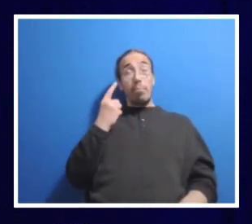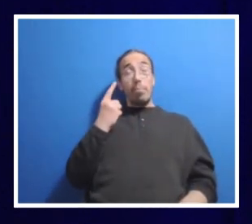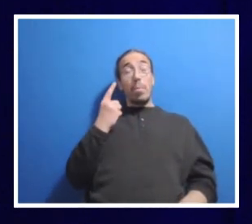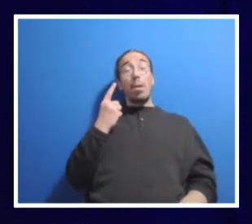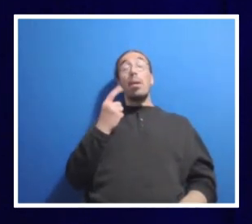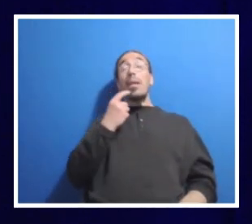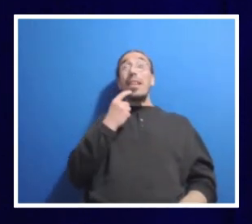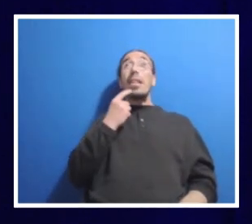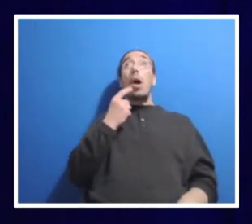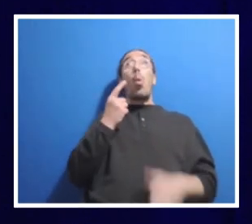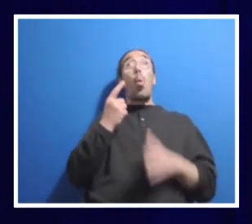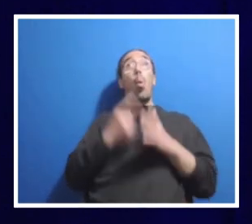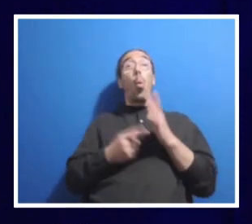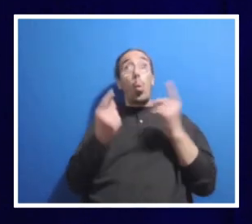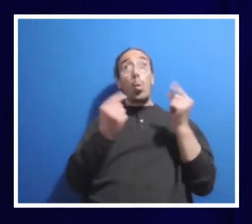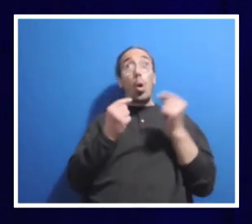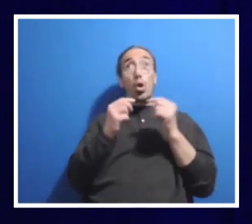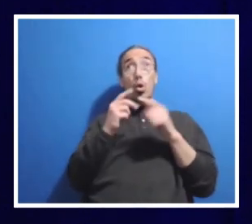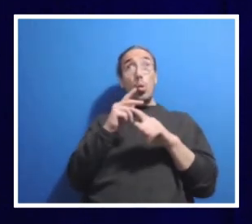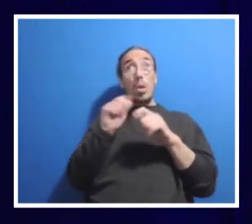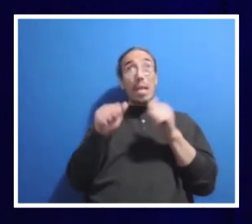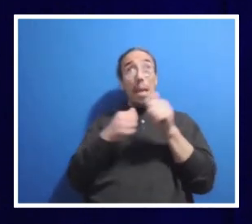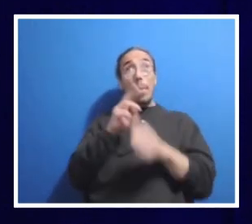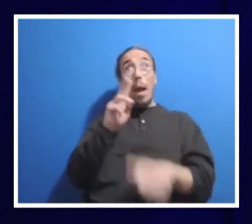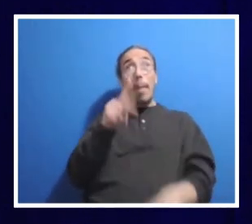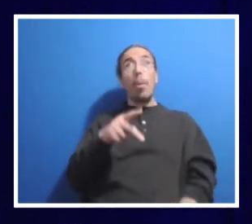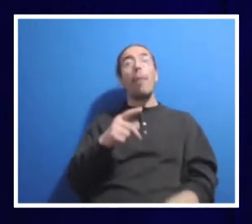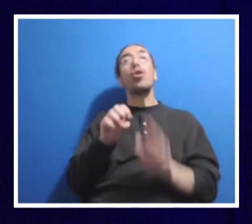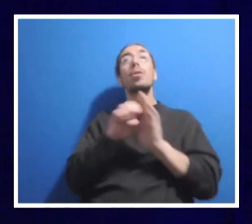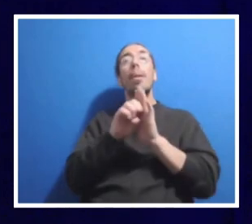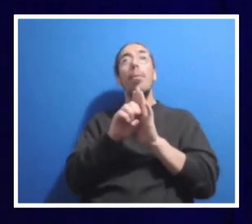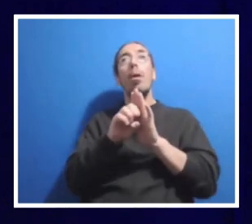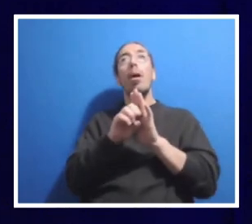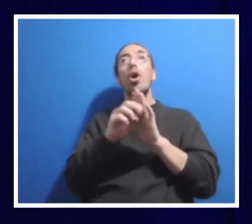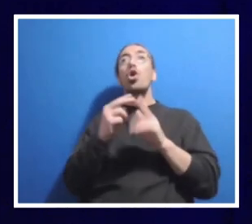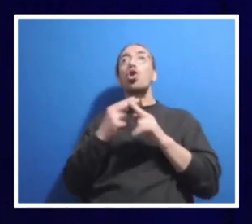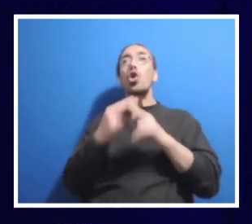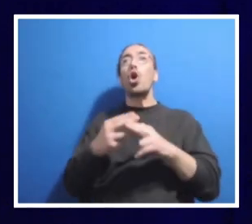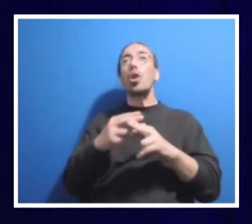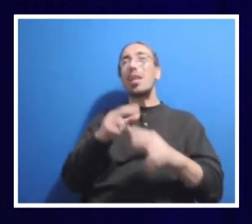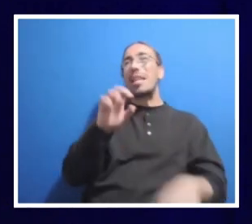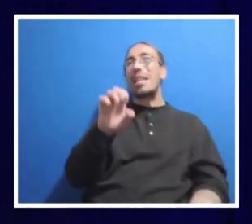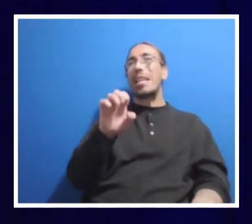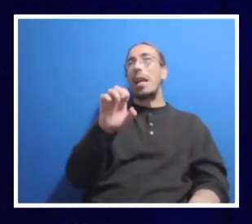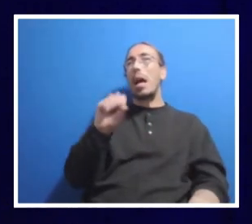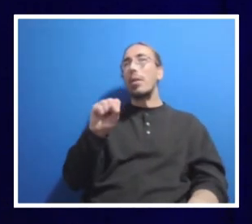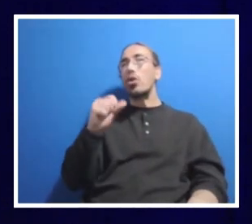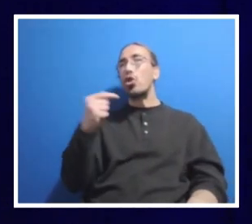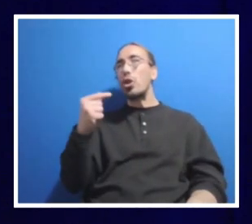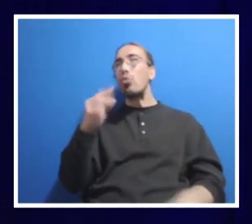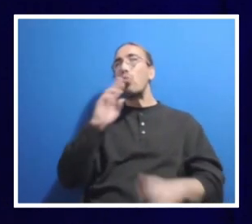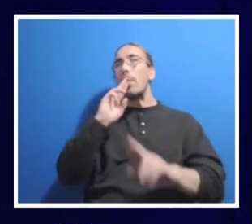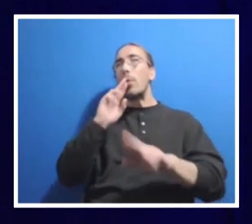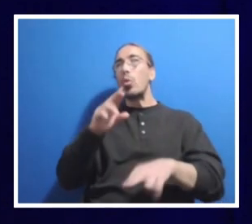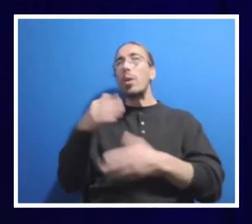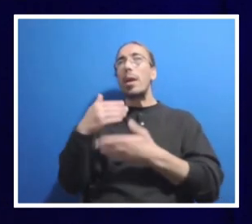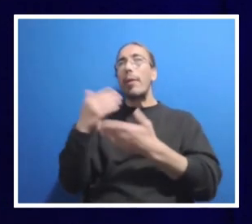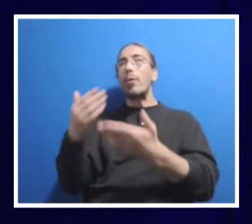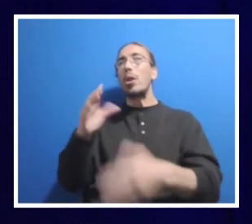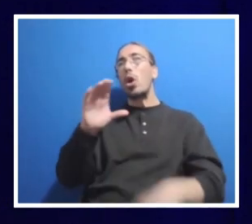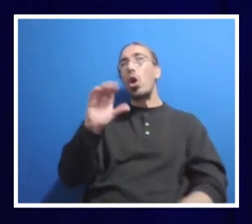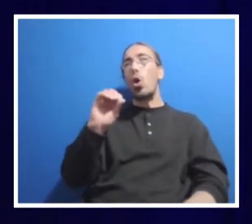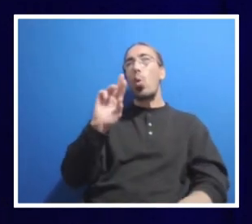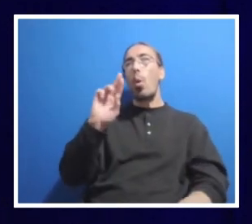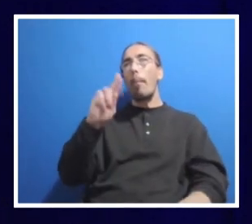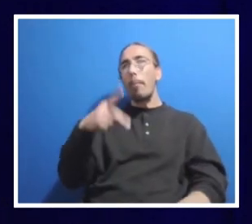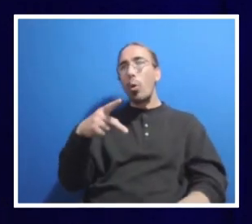doing? Are you keeping up? So, for example, it's called ESG reports that we provide at a corporate level, is what are